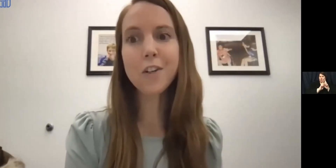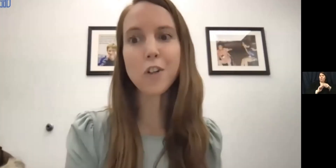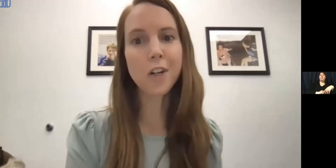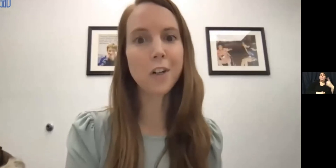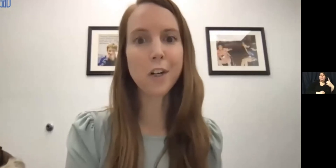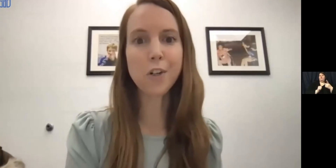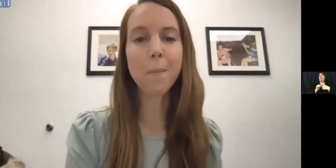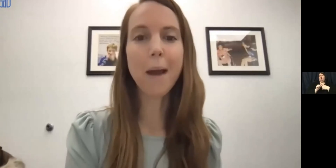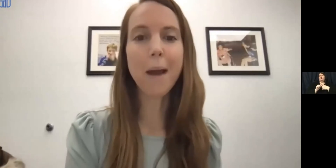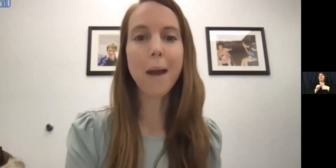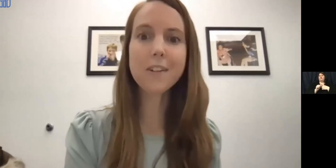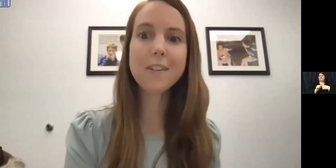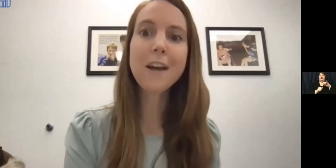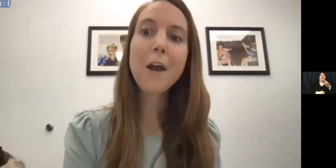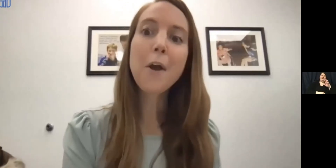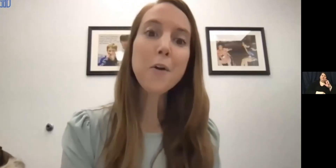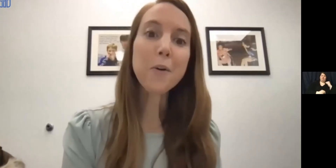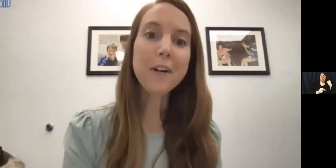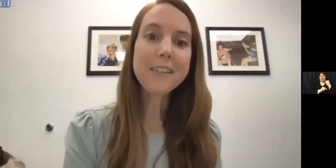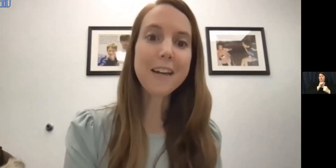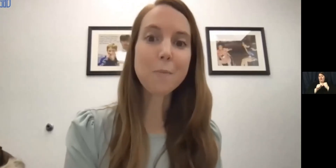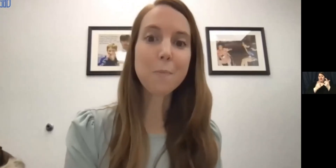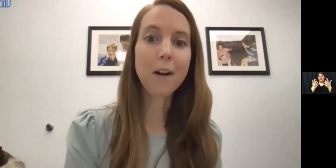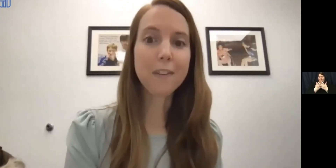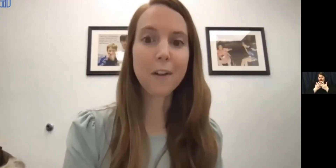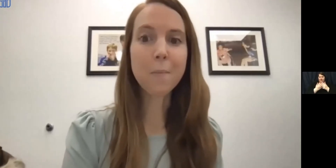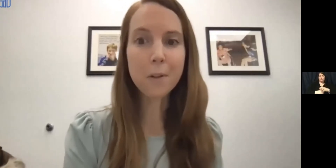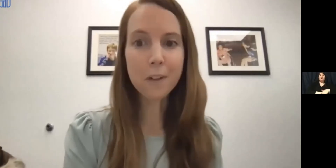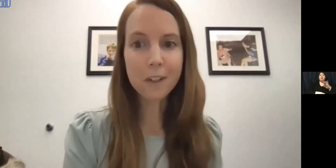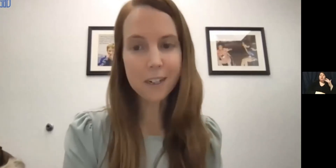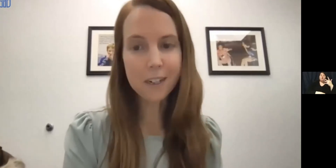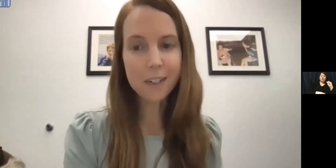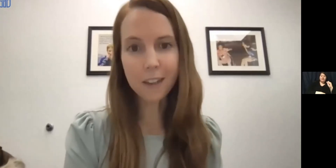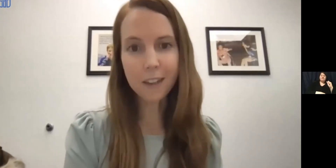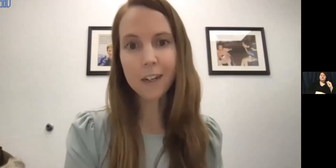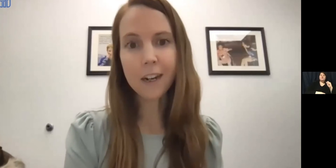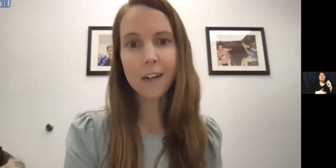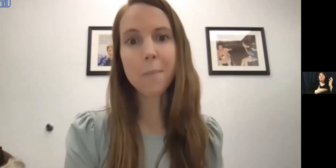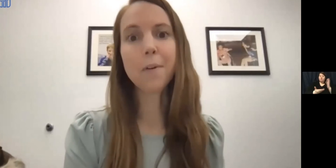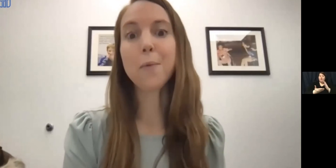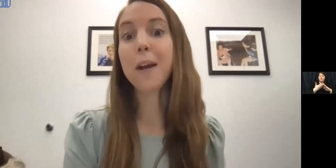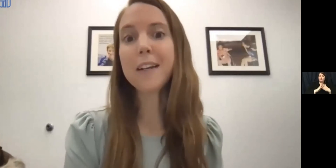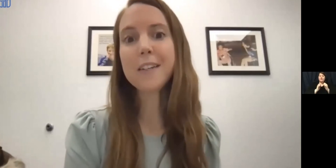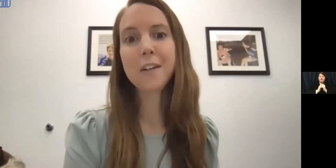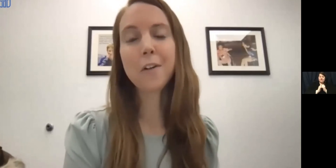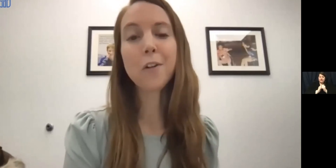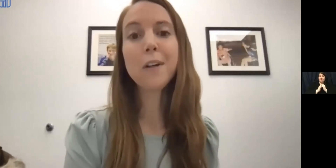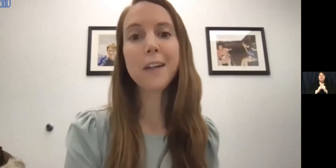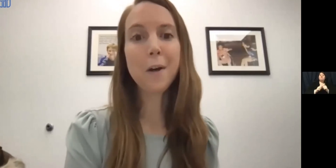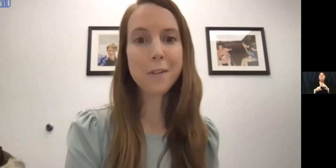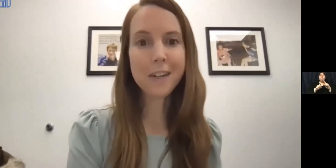intergenerational matches. Chris has brought the community together in a number of ways,